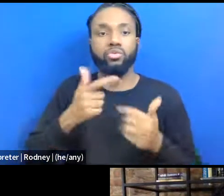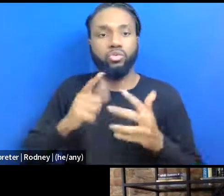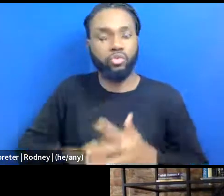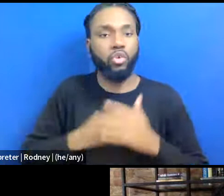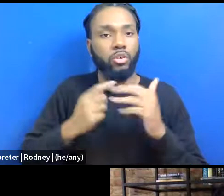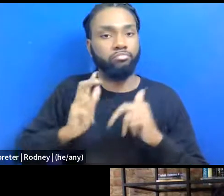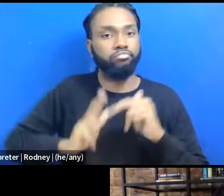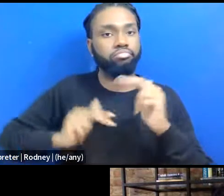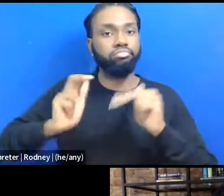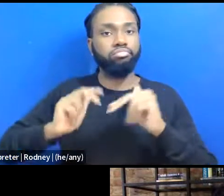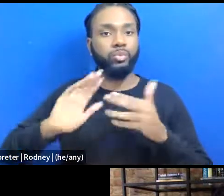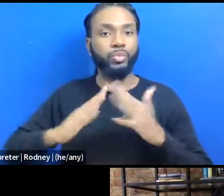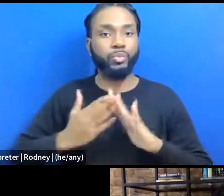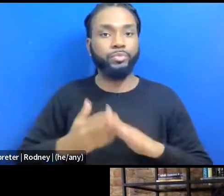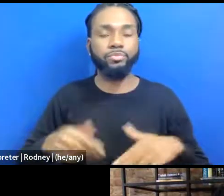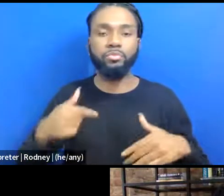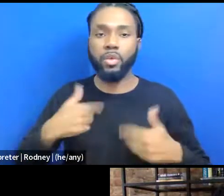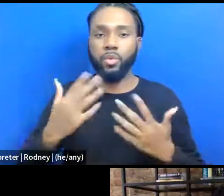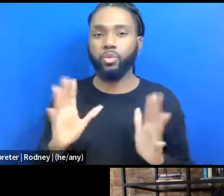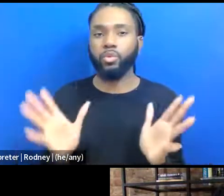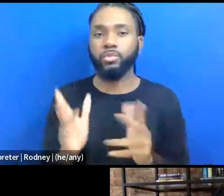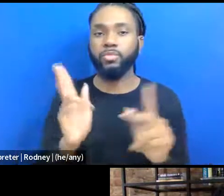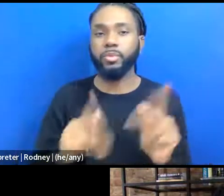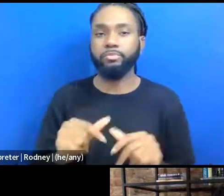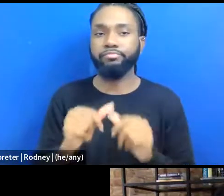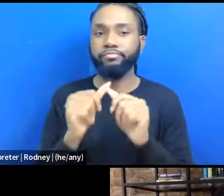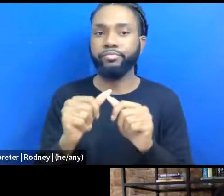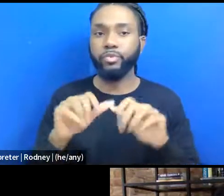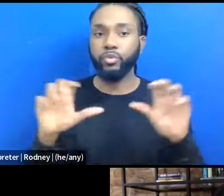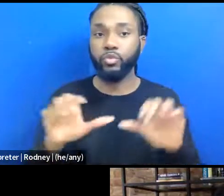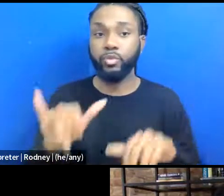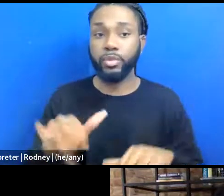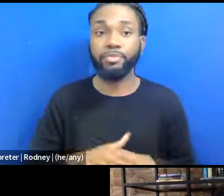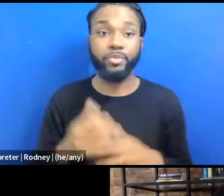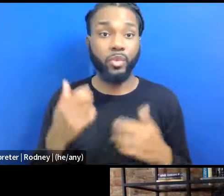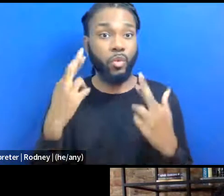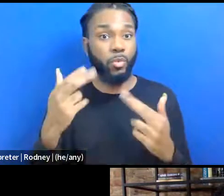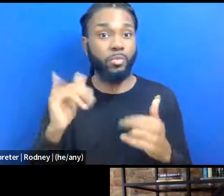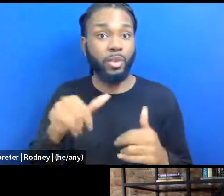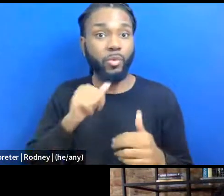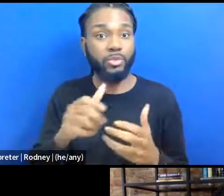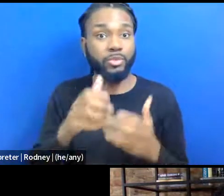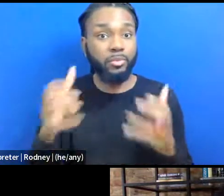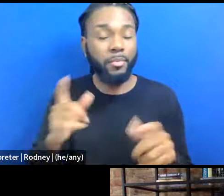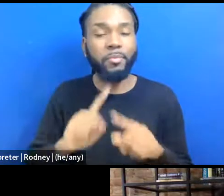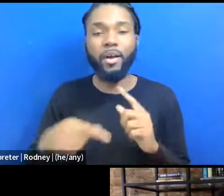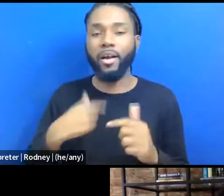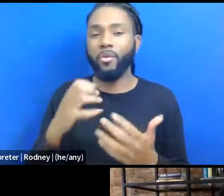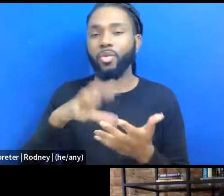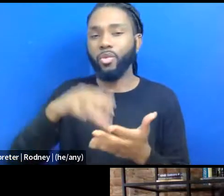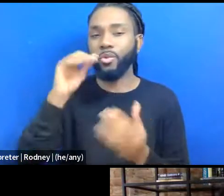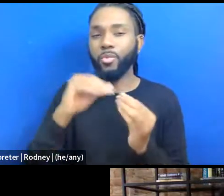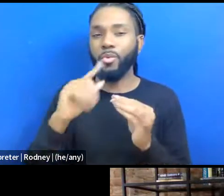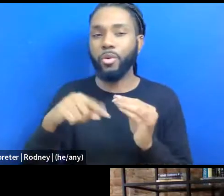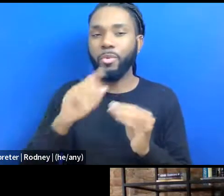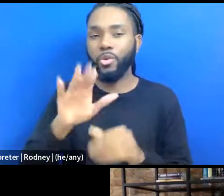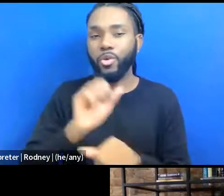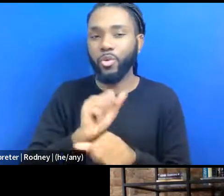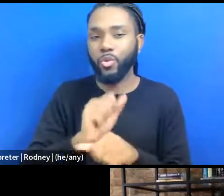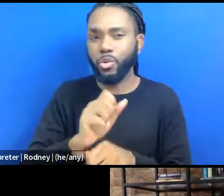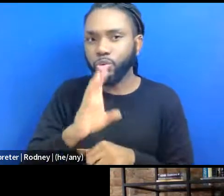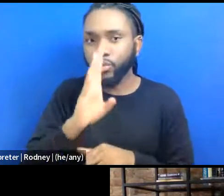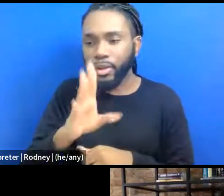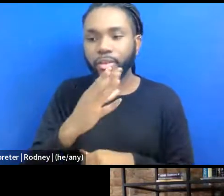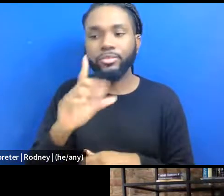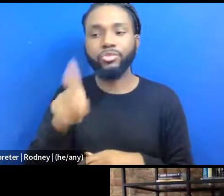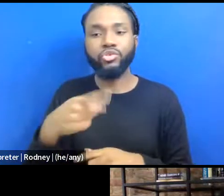kind of encourage people to continue doing that. And so I hope that wasn't too much, but I wanted to learn more about your work directly, just